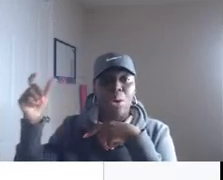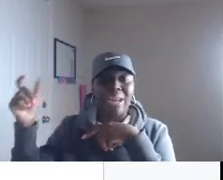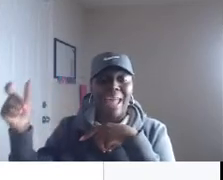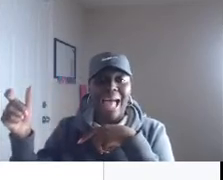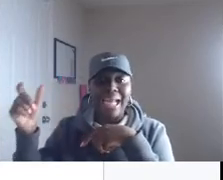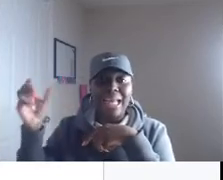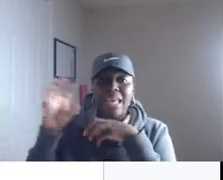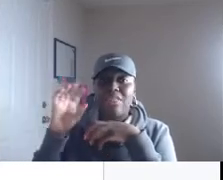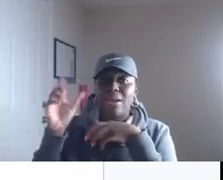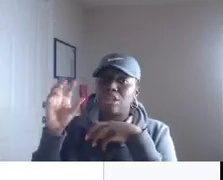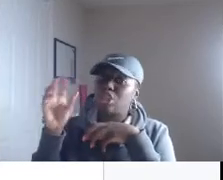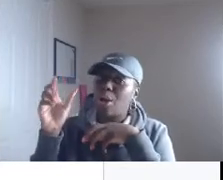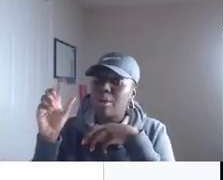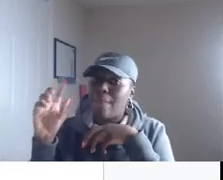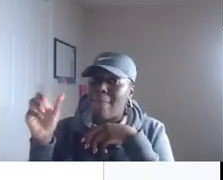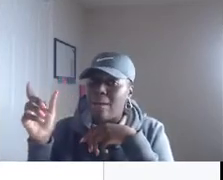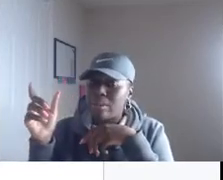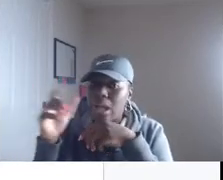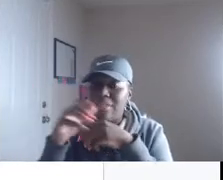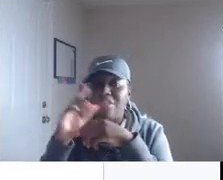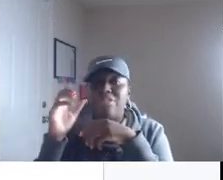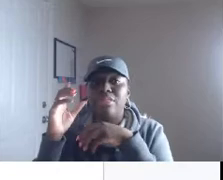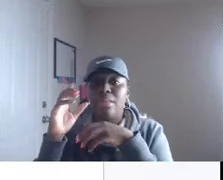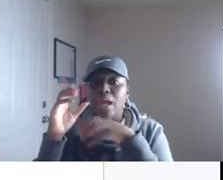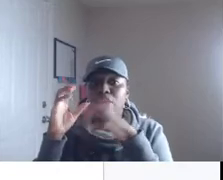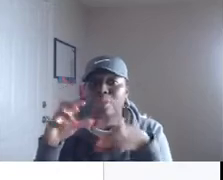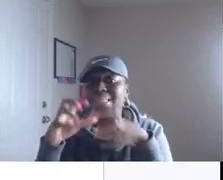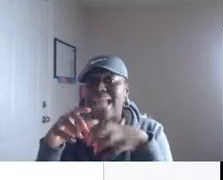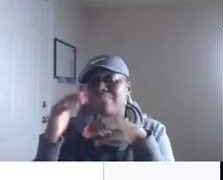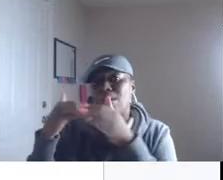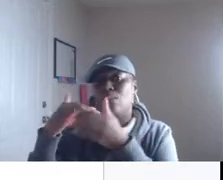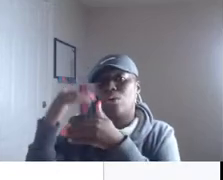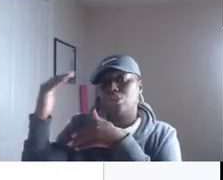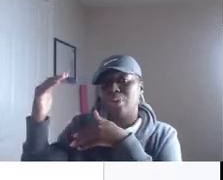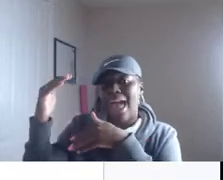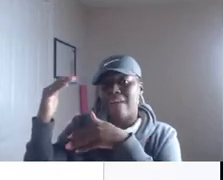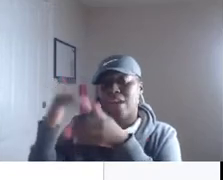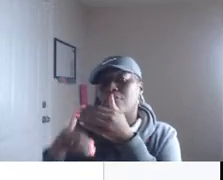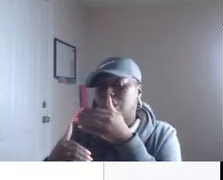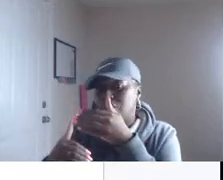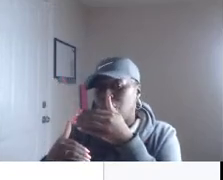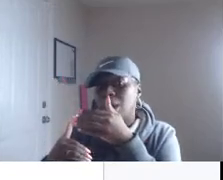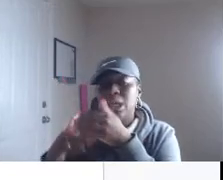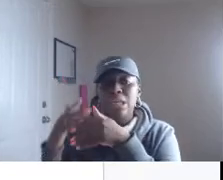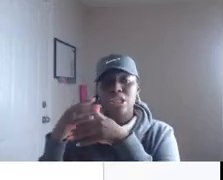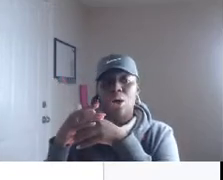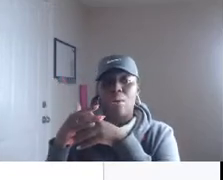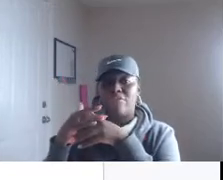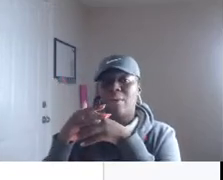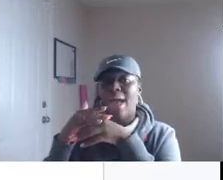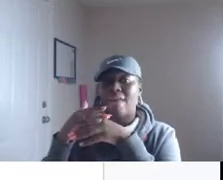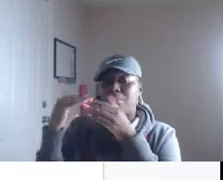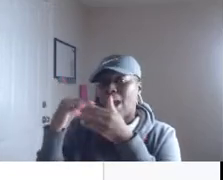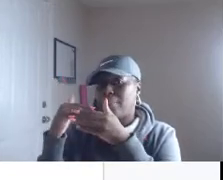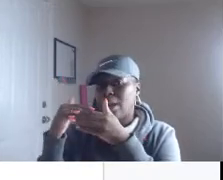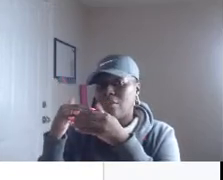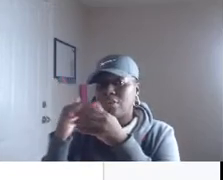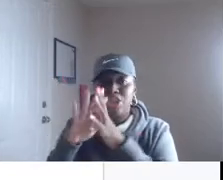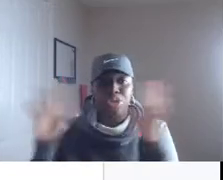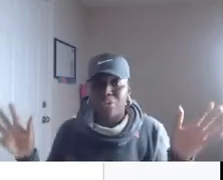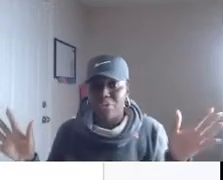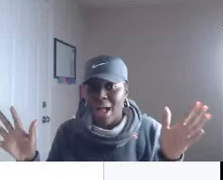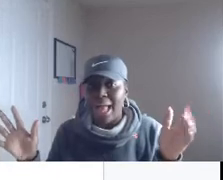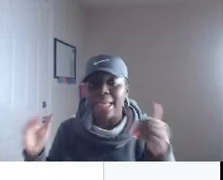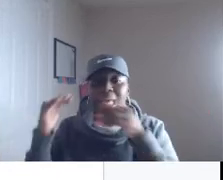notaries online there's a certain amount that uh your state may want you to have coverage for so if you have the proper